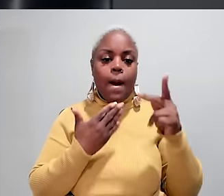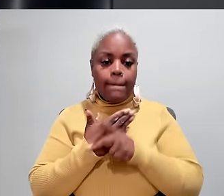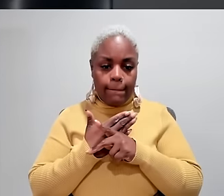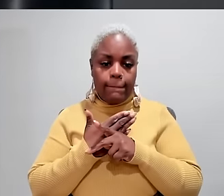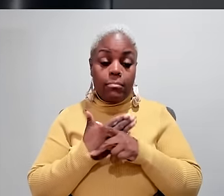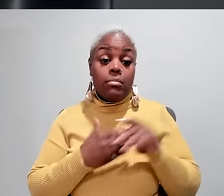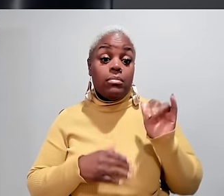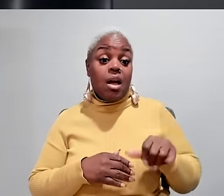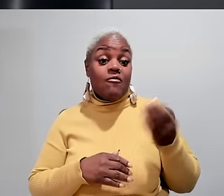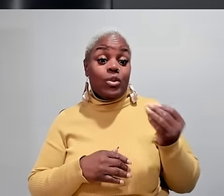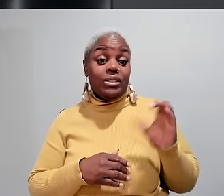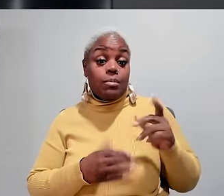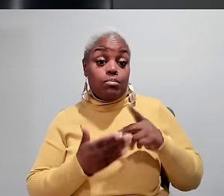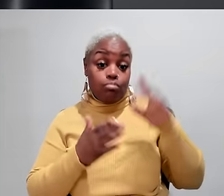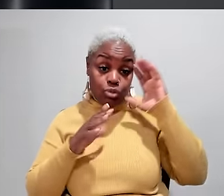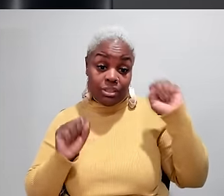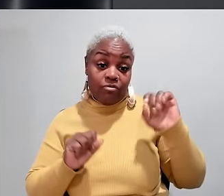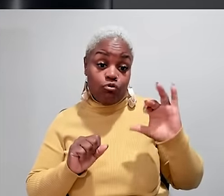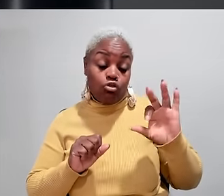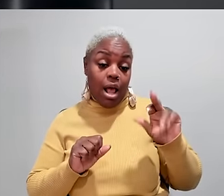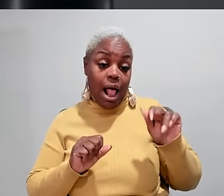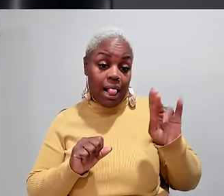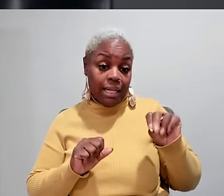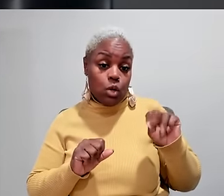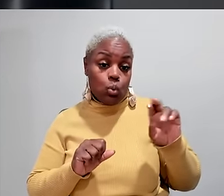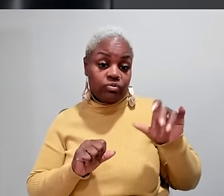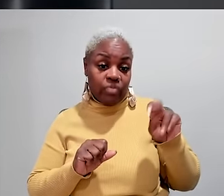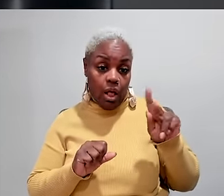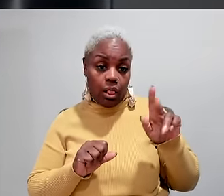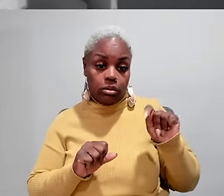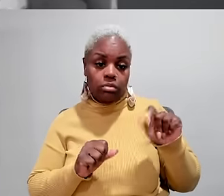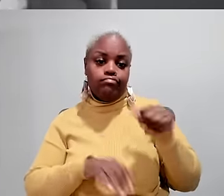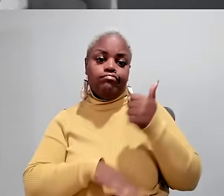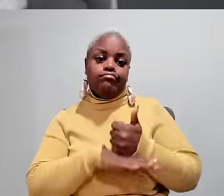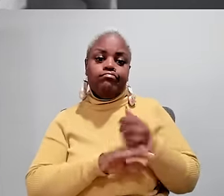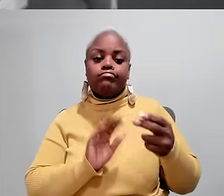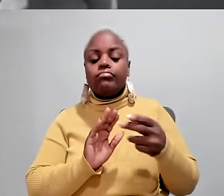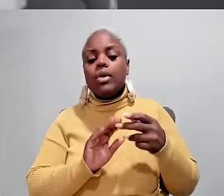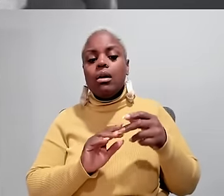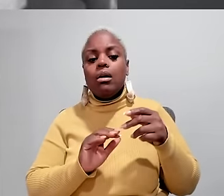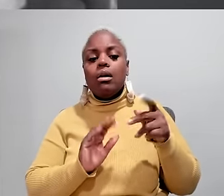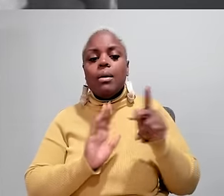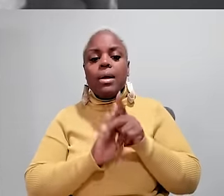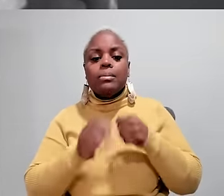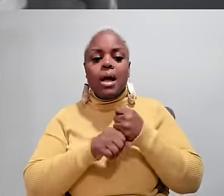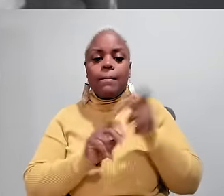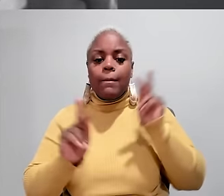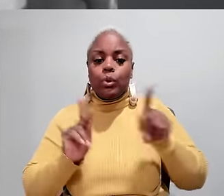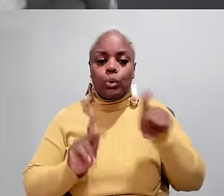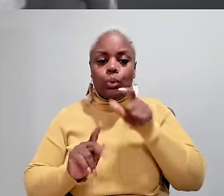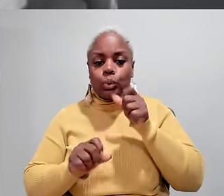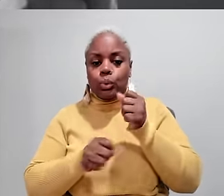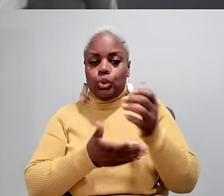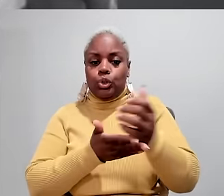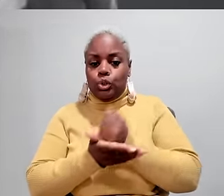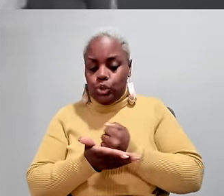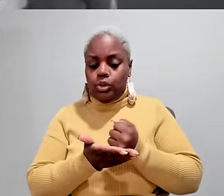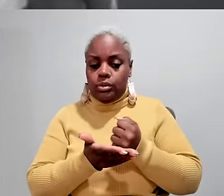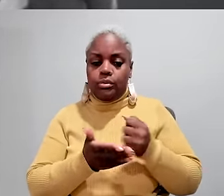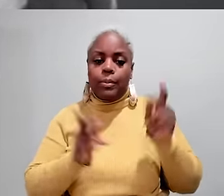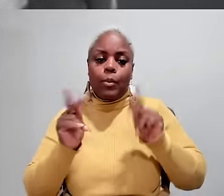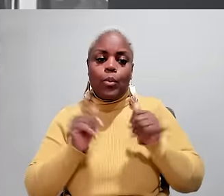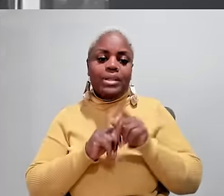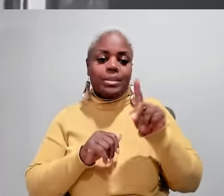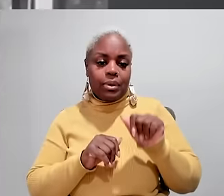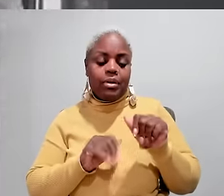national program... JARED Section 14 of President Franklin Roosevelt's Fair Labor Standards Act made it legal